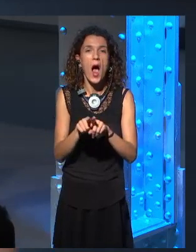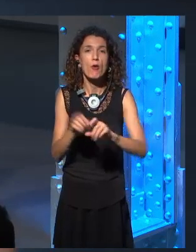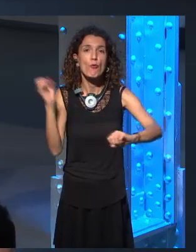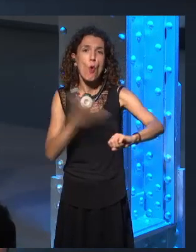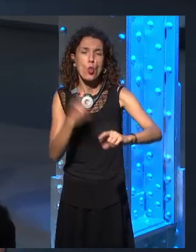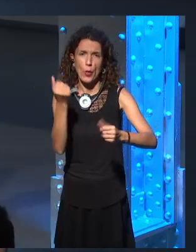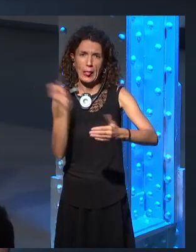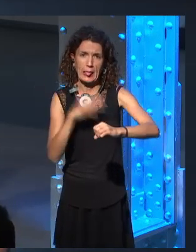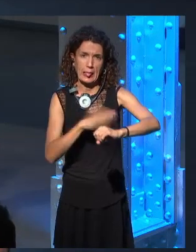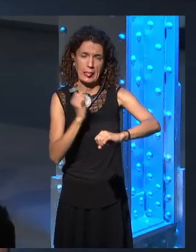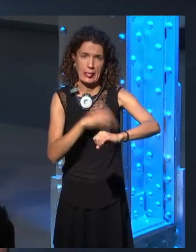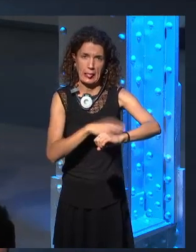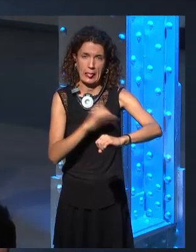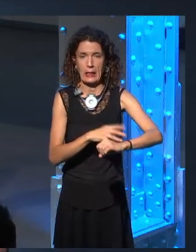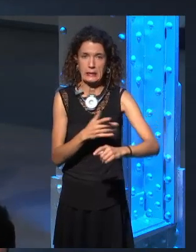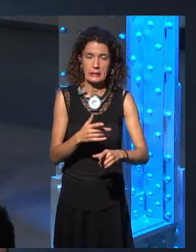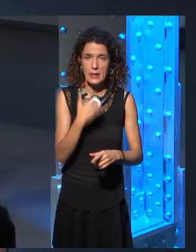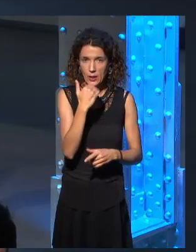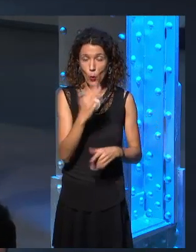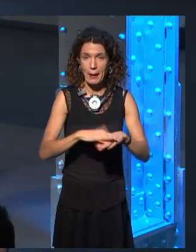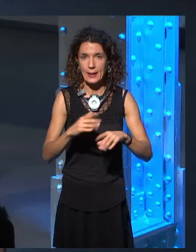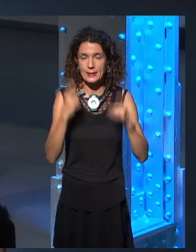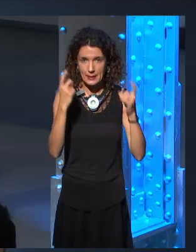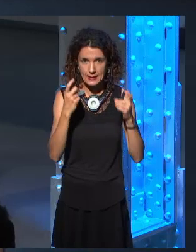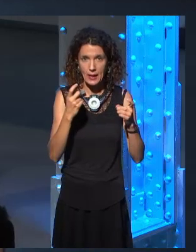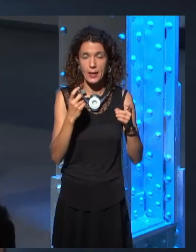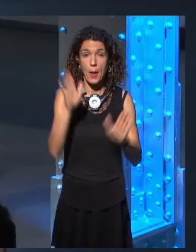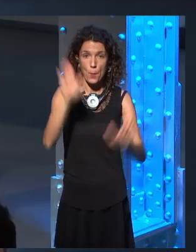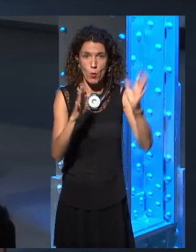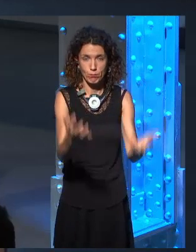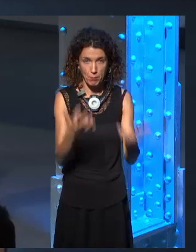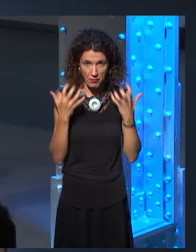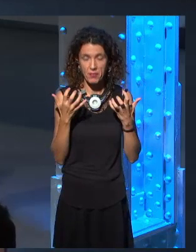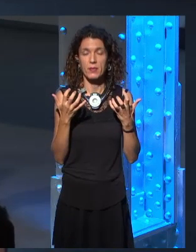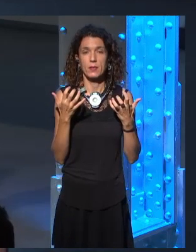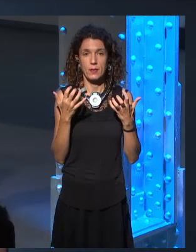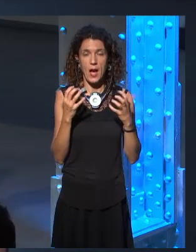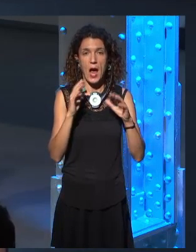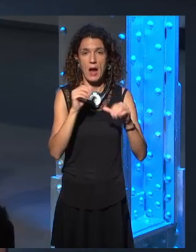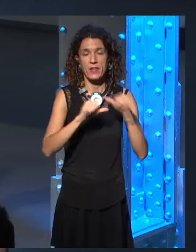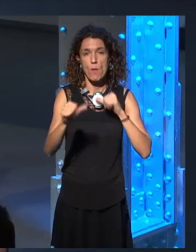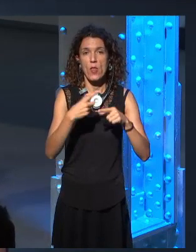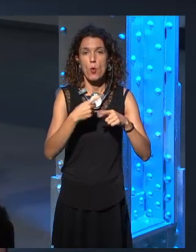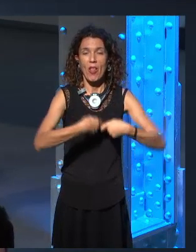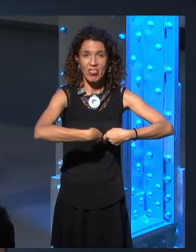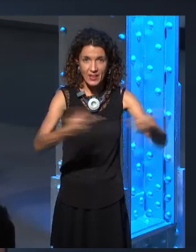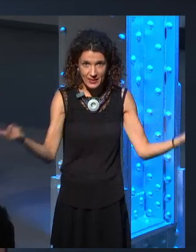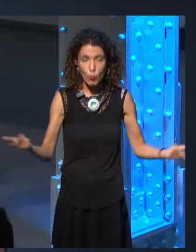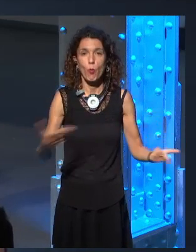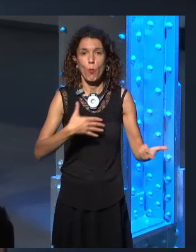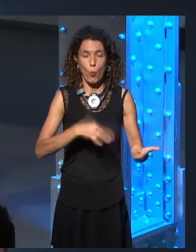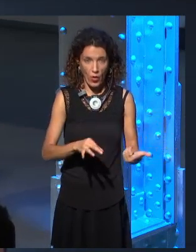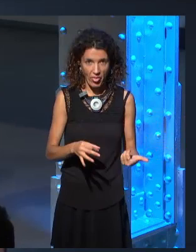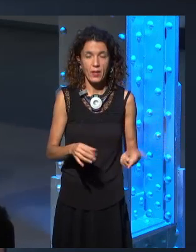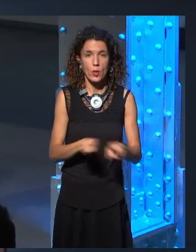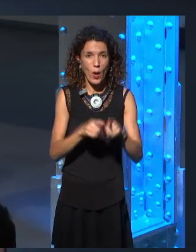chapters and sent them all out. And those three chapters included, uh, Sansa's meeting with, uh, the queen of thorns and, and Margaery and the